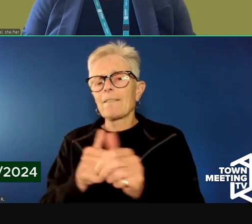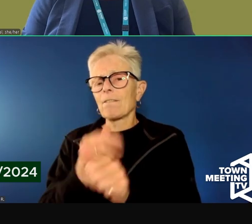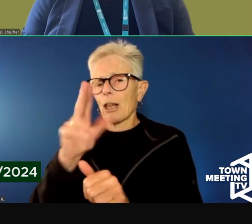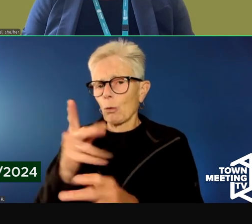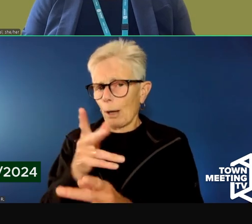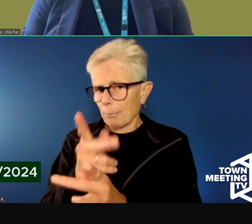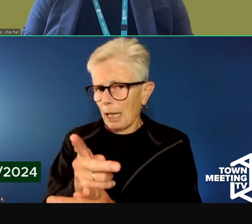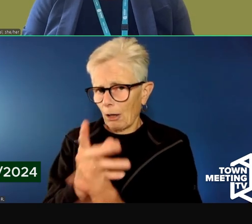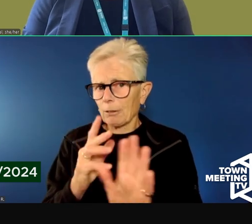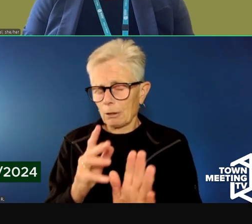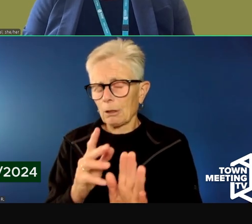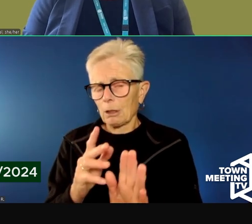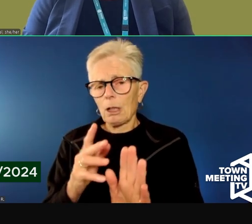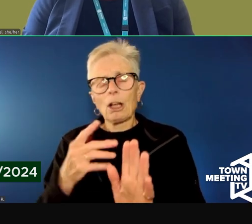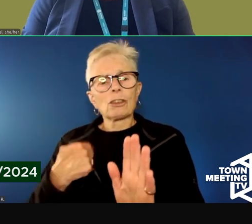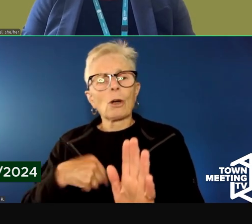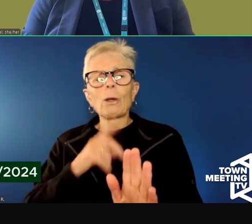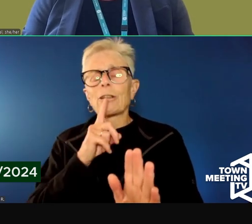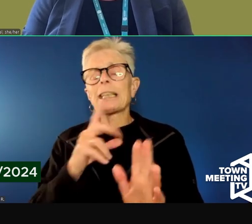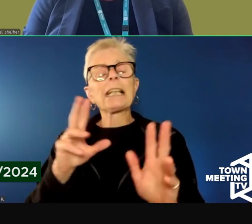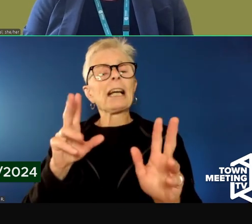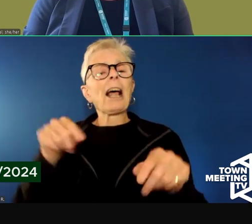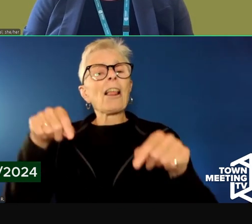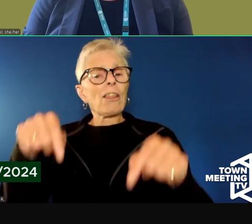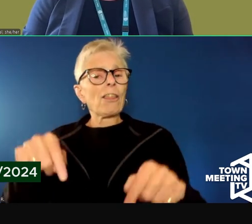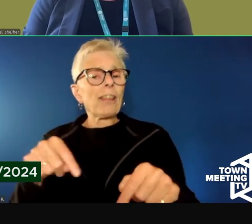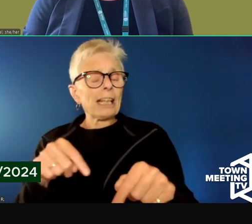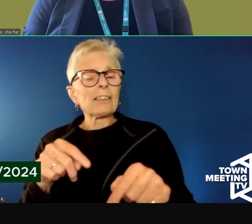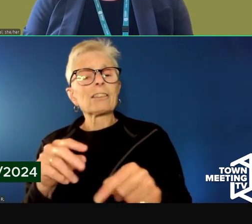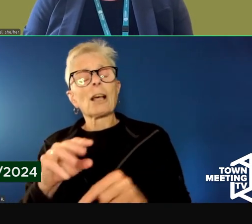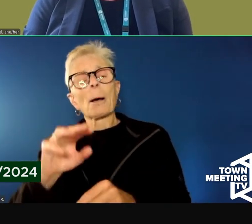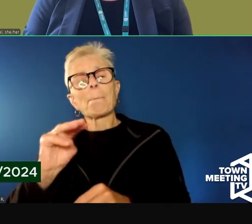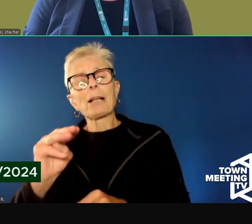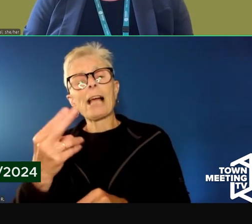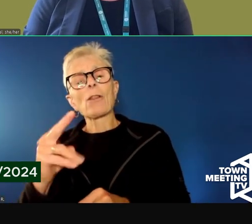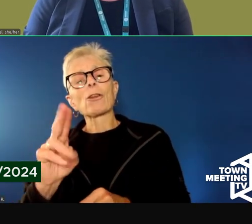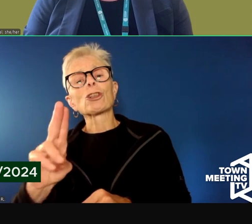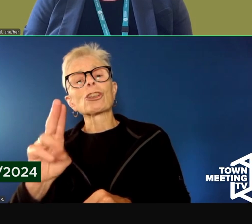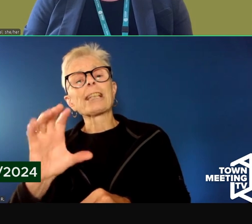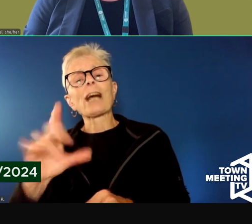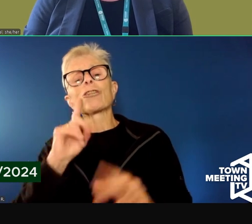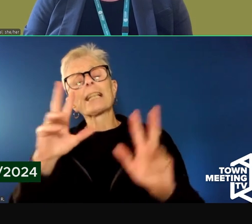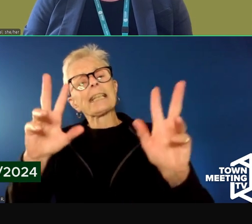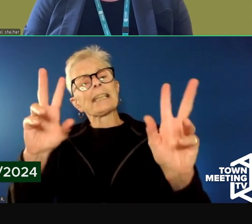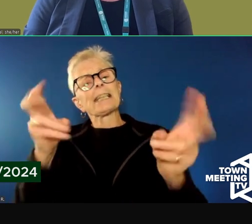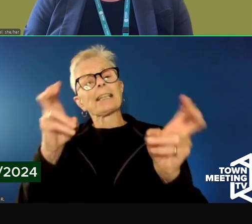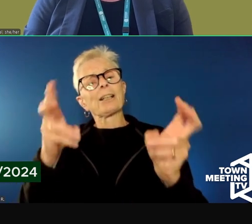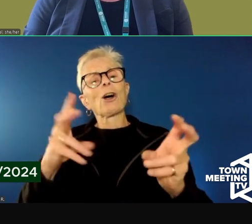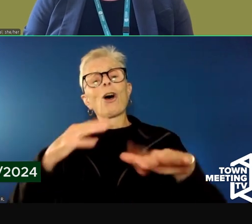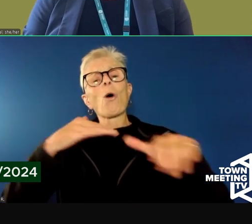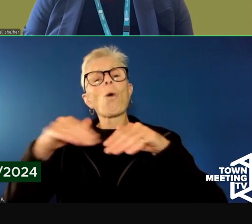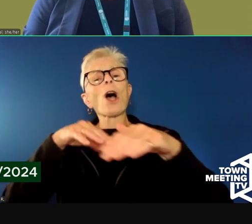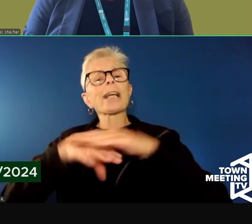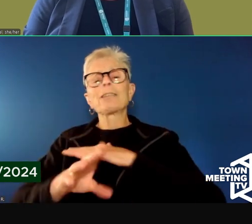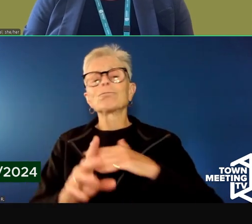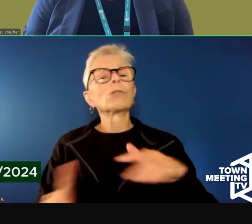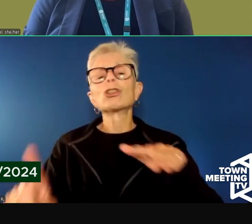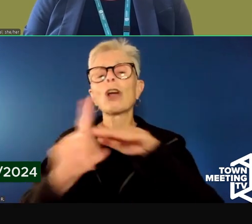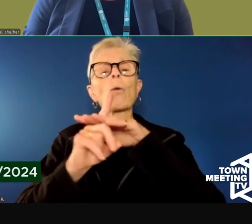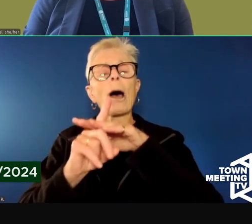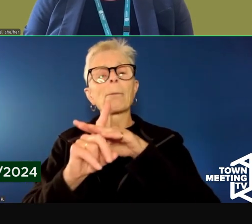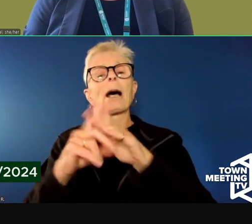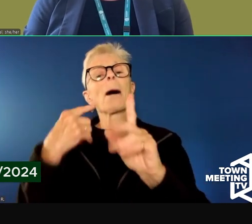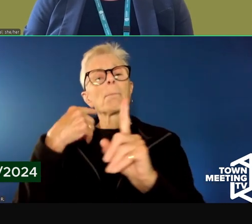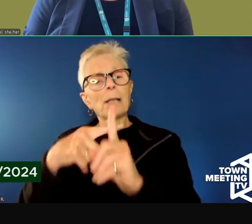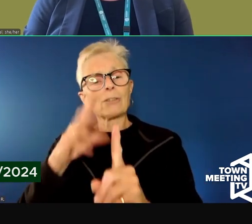so we've really built this as a walk-in mental health urgent care, but by really providing and emphasizing follow-up care, we're hoping that